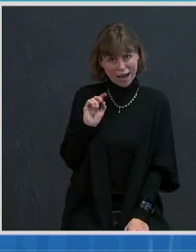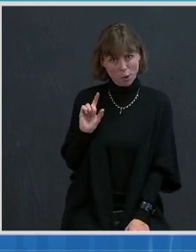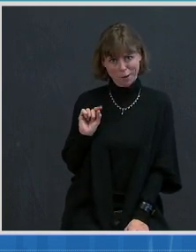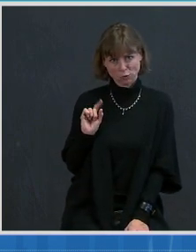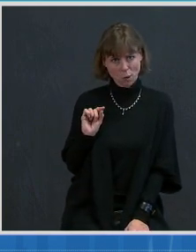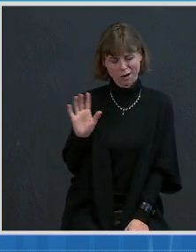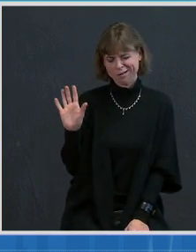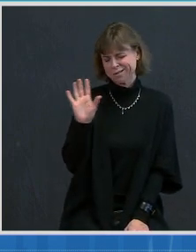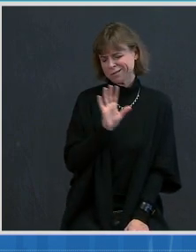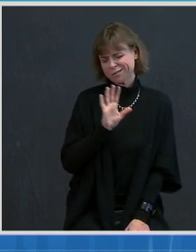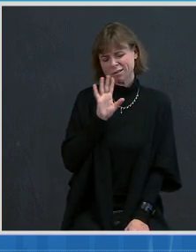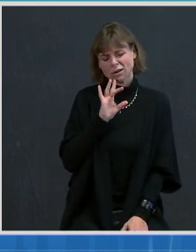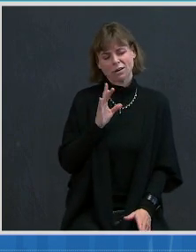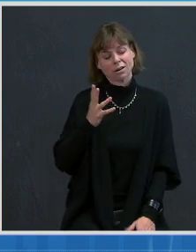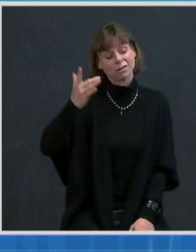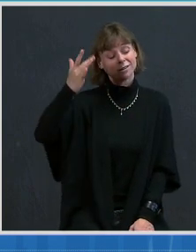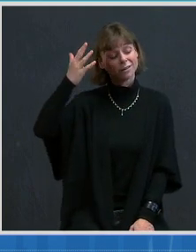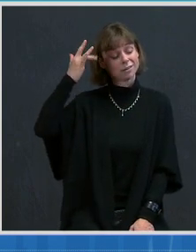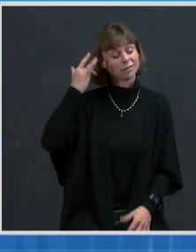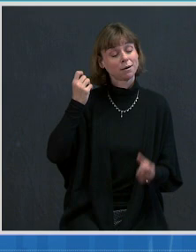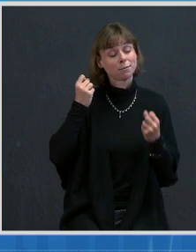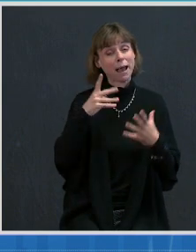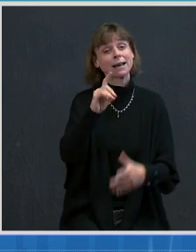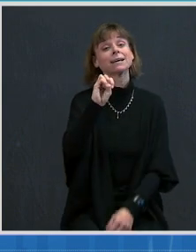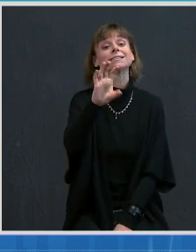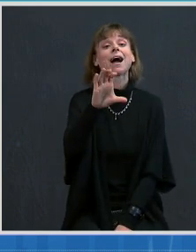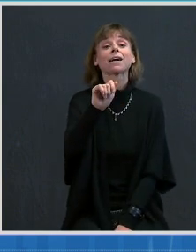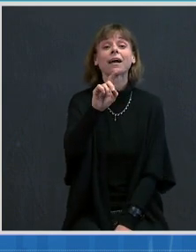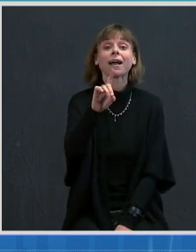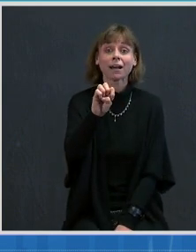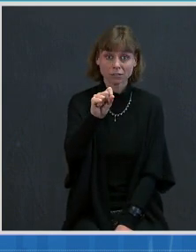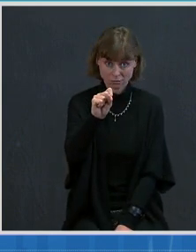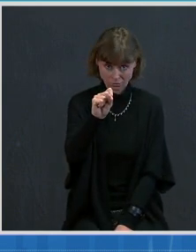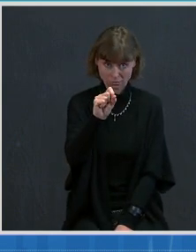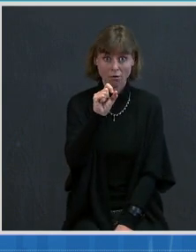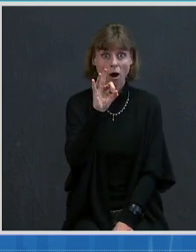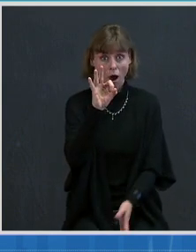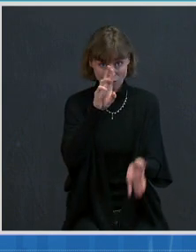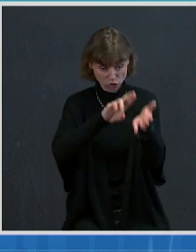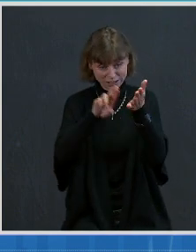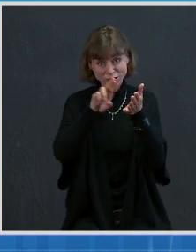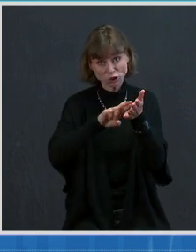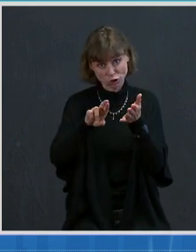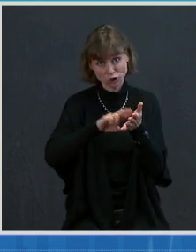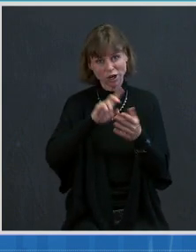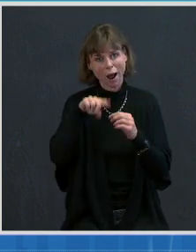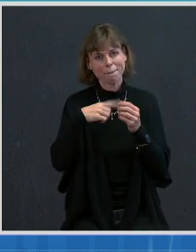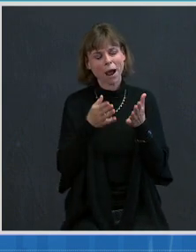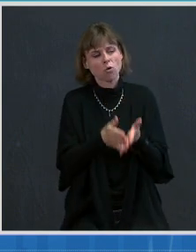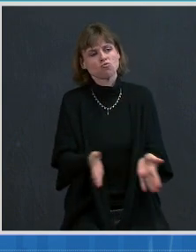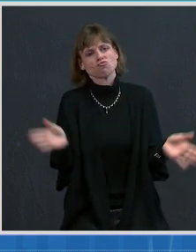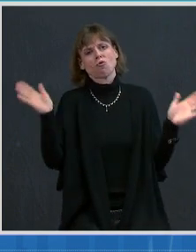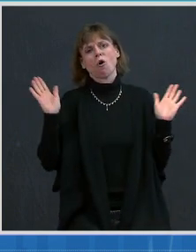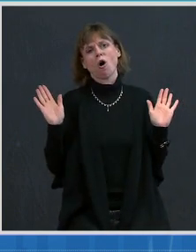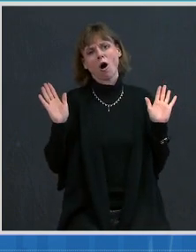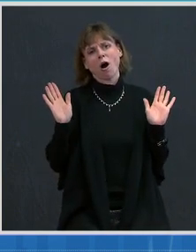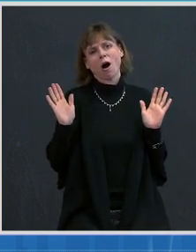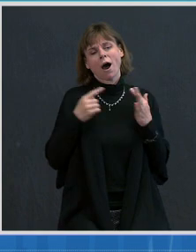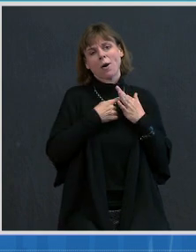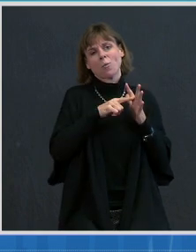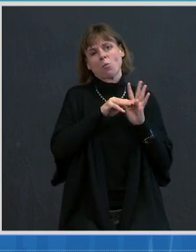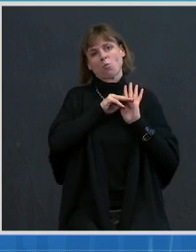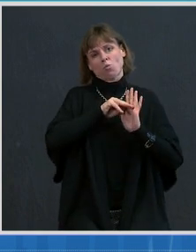decades of fundamental research on the broad prototype pathogens of